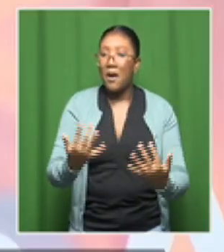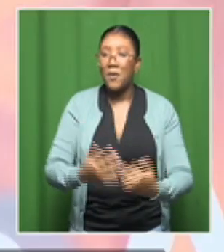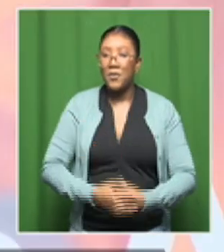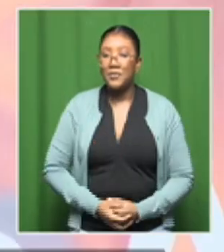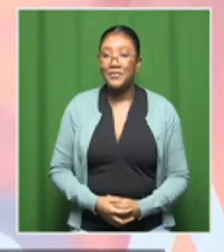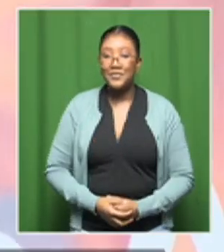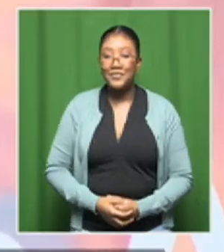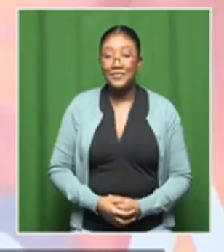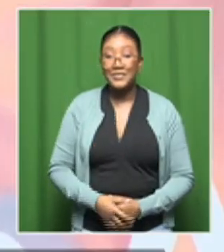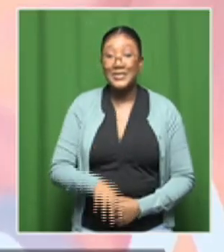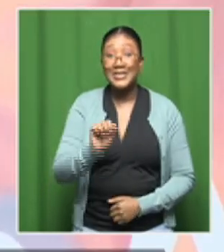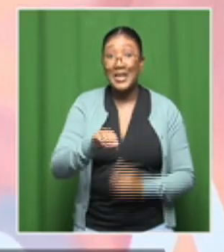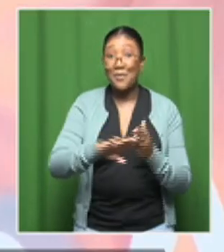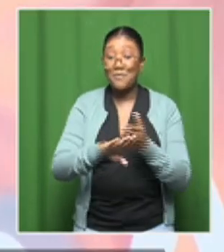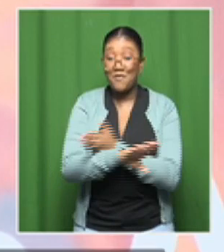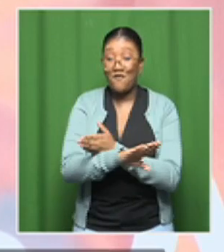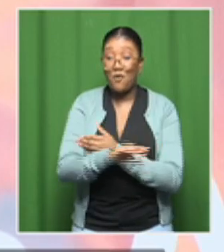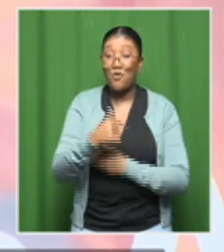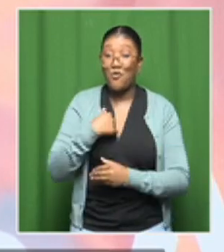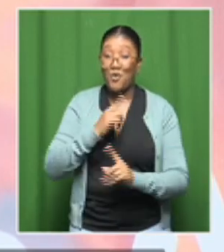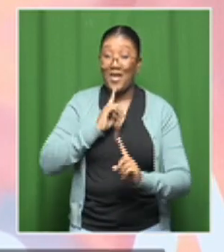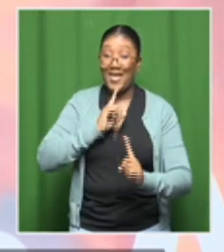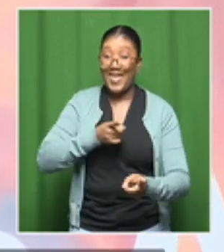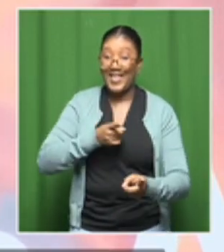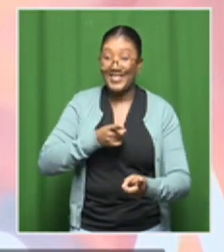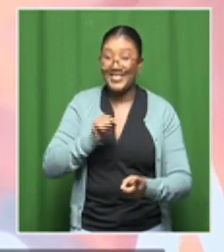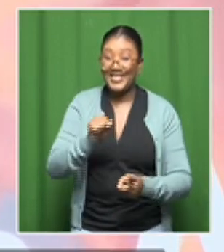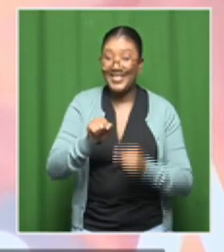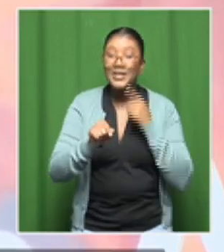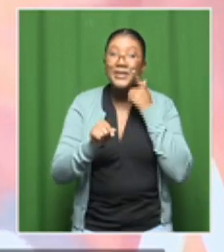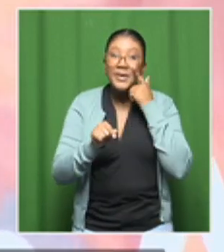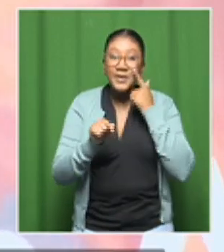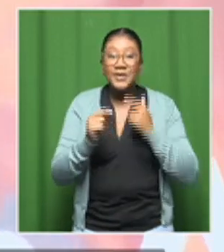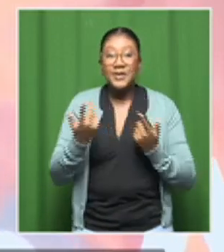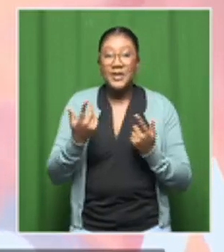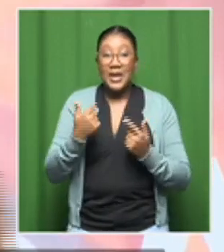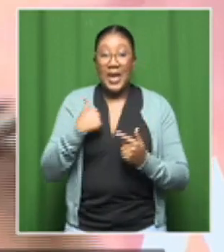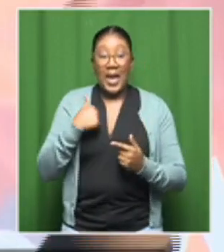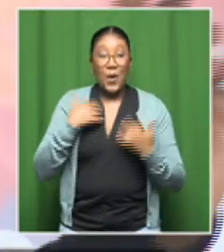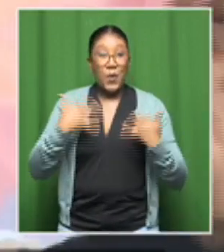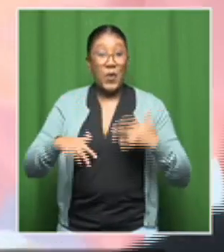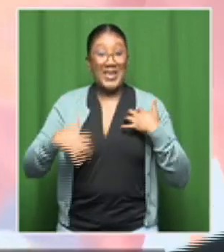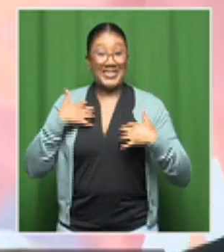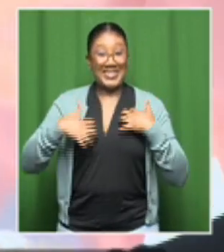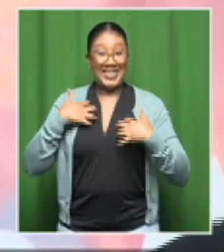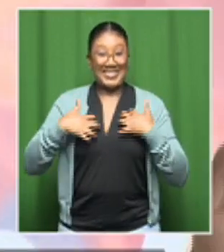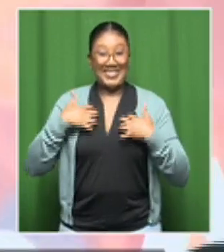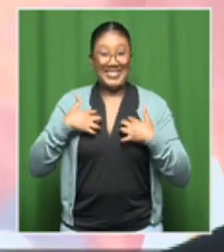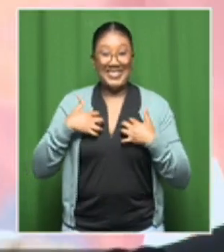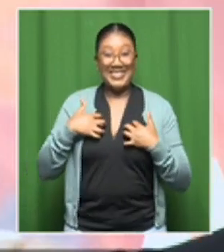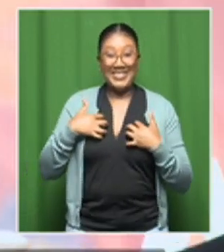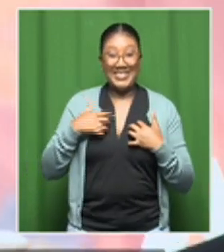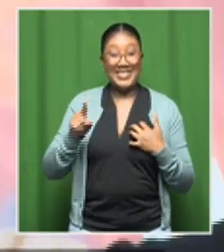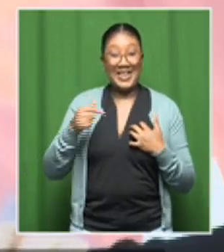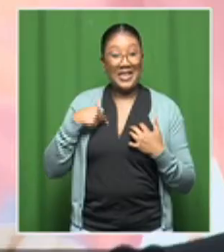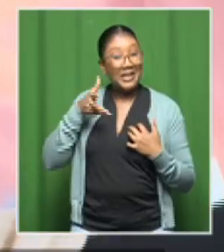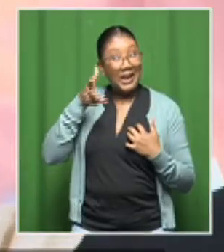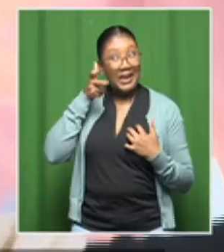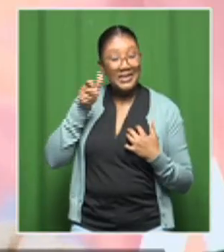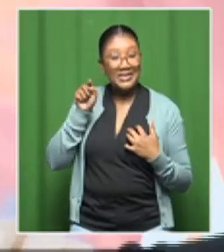So, Kina, before I come to the funding part of it, I'm so excited. What's after listening